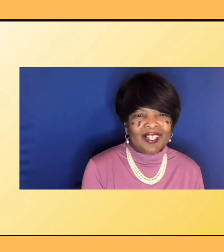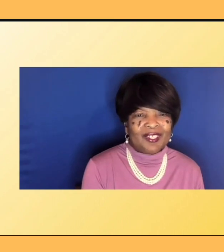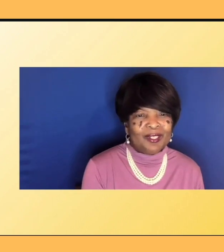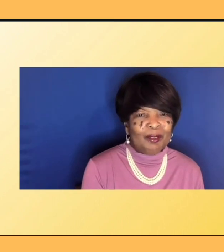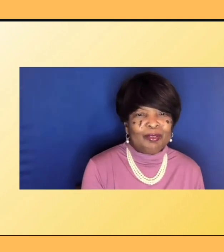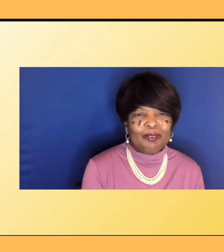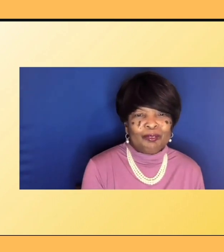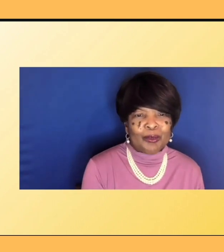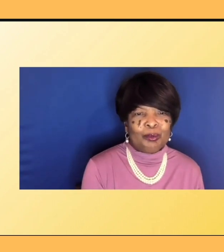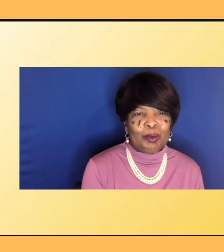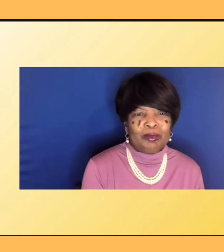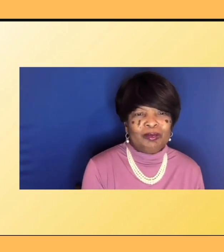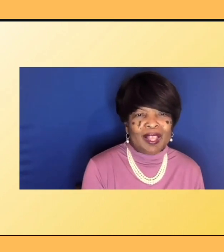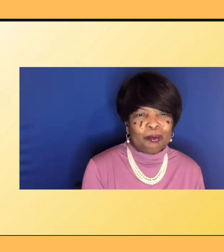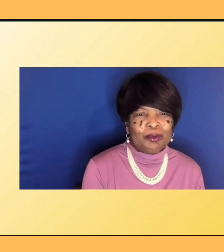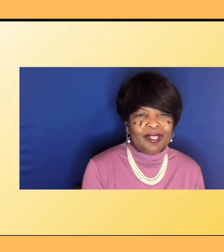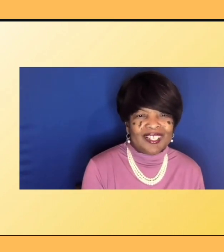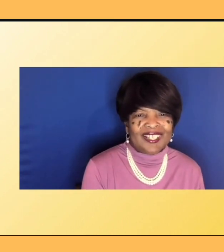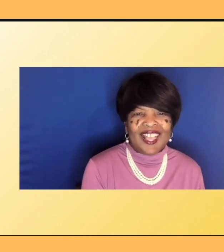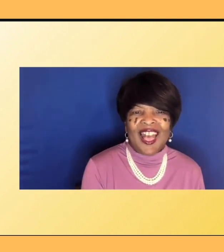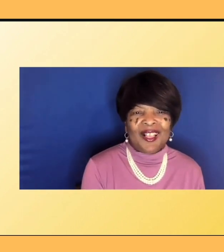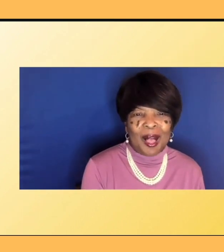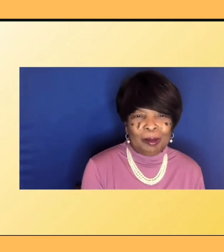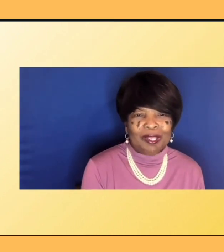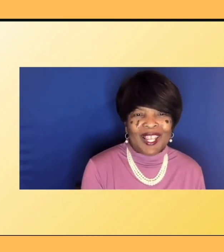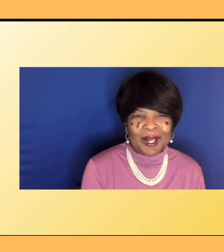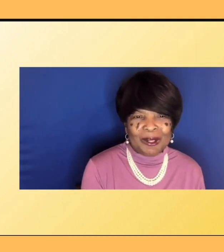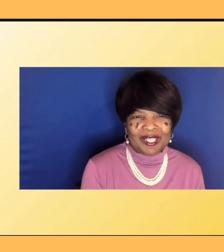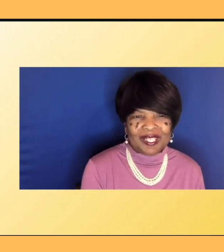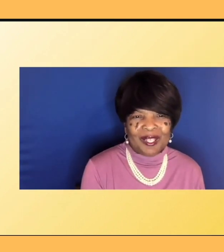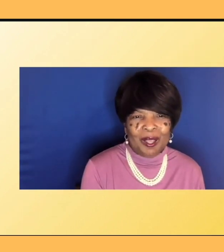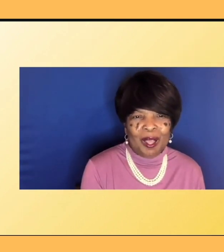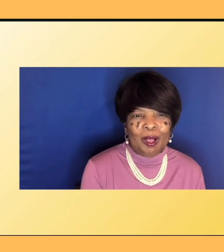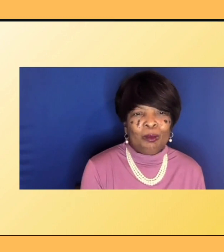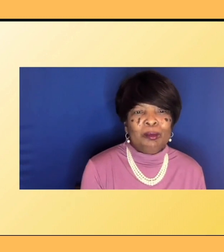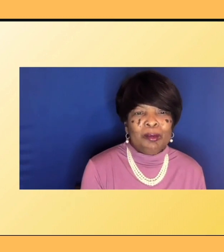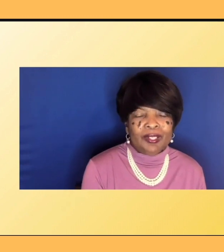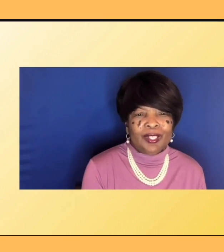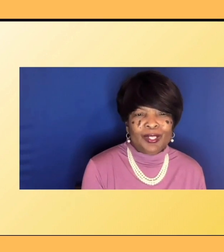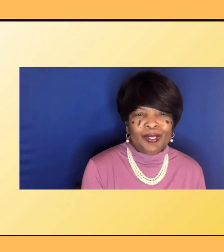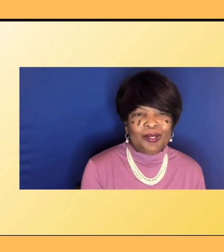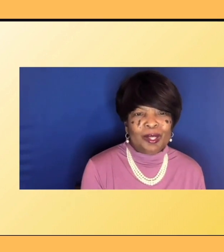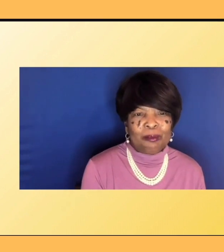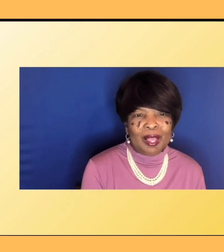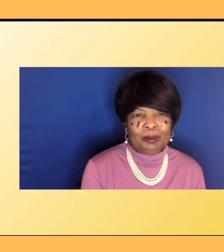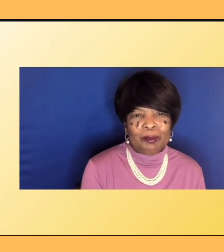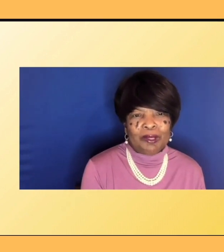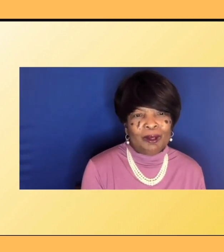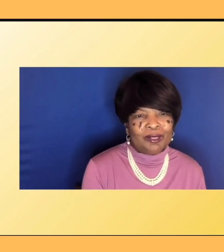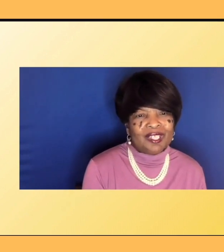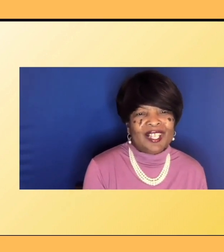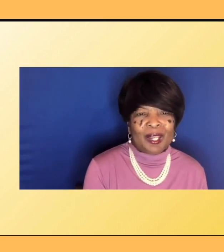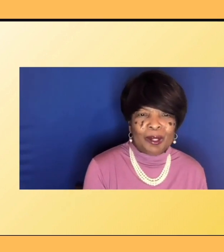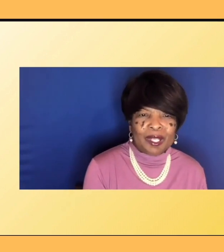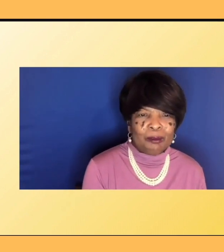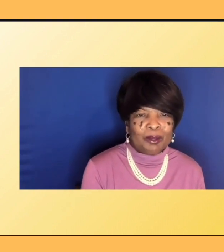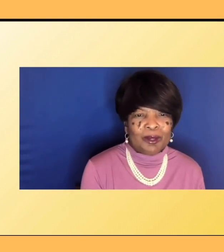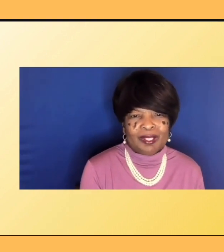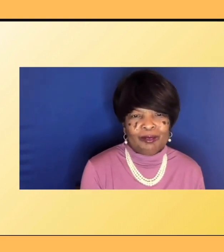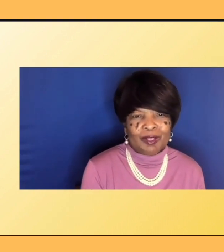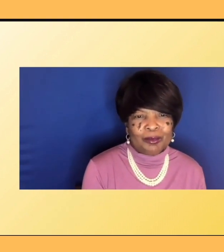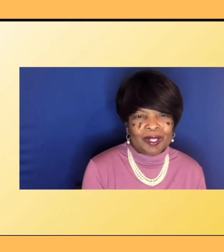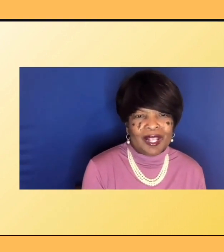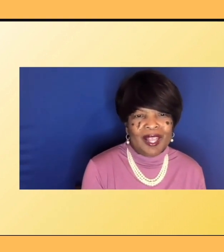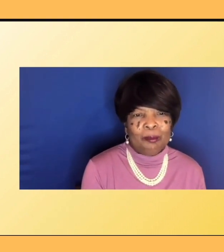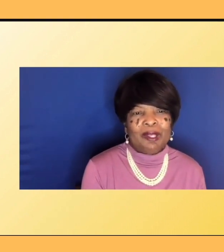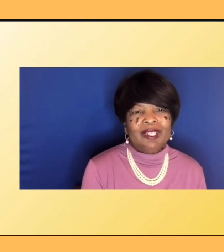President Kamala Harris. We must ensure that Black women don't just carry Democrats to victory, but lead us. Someone